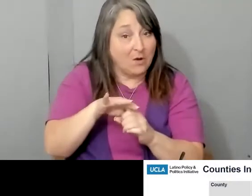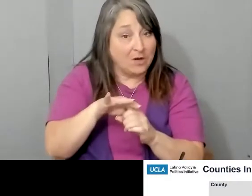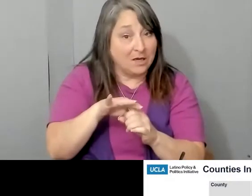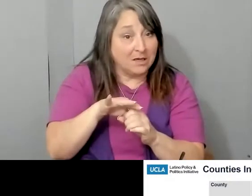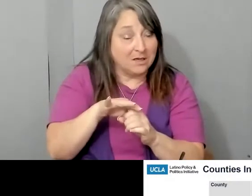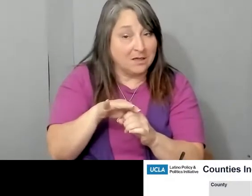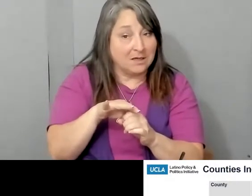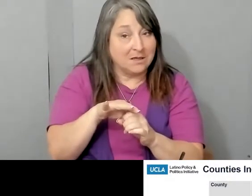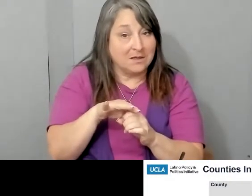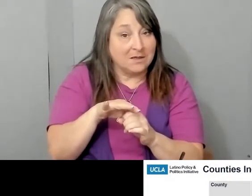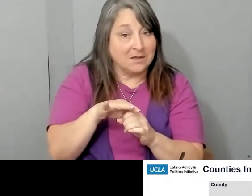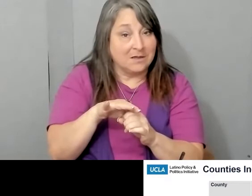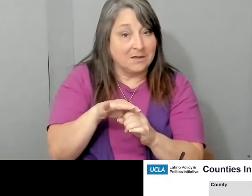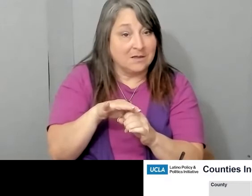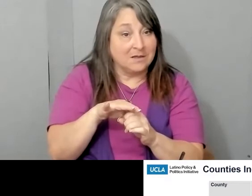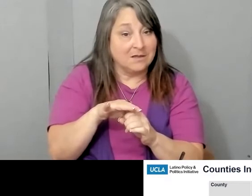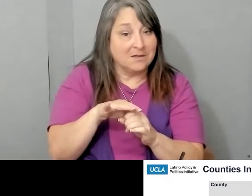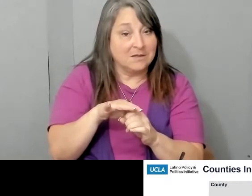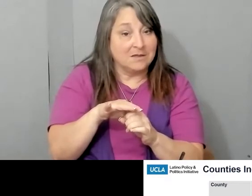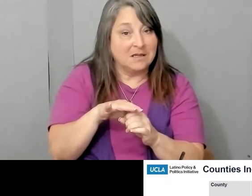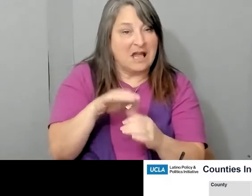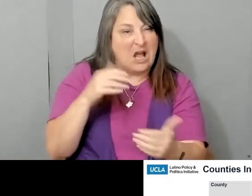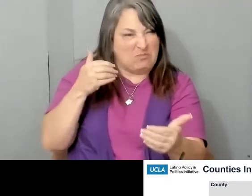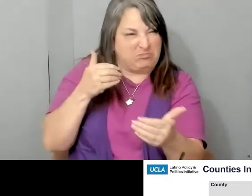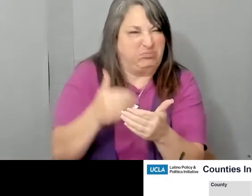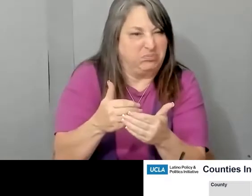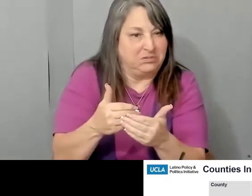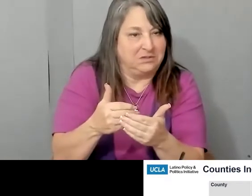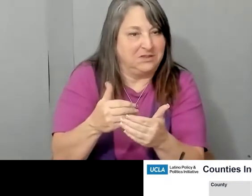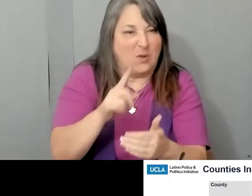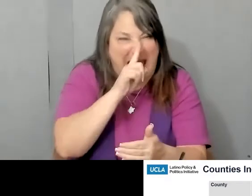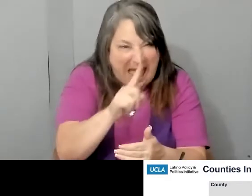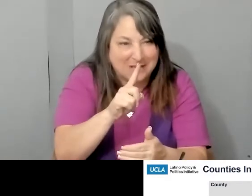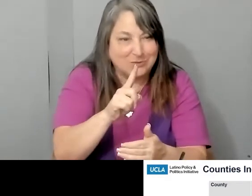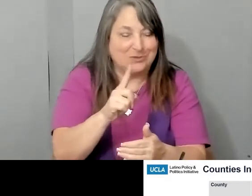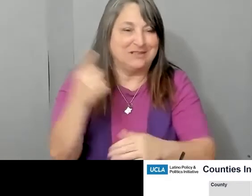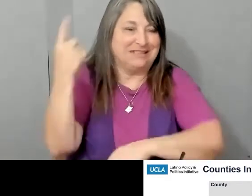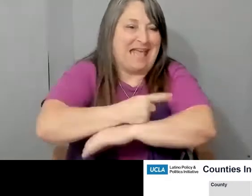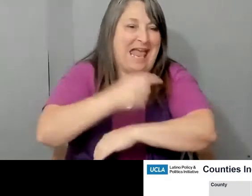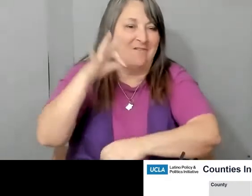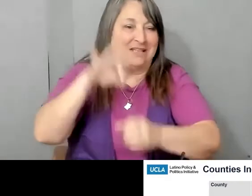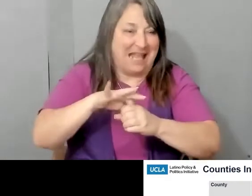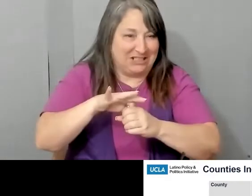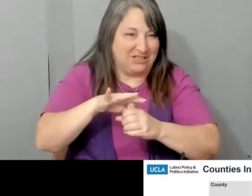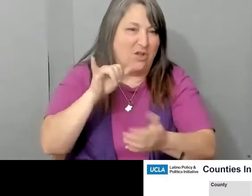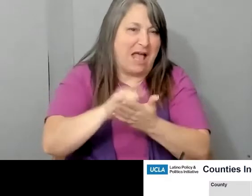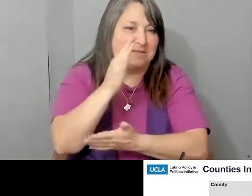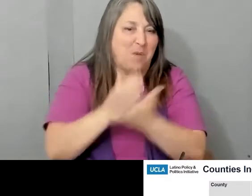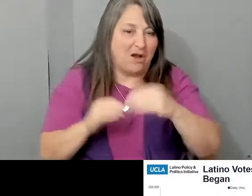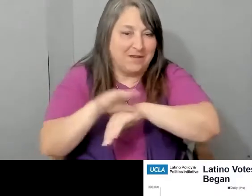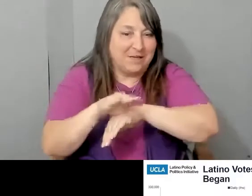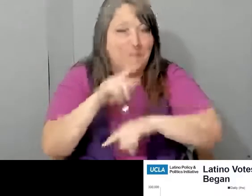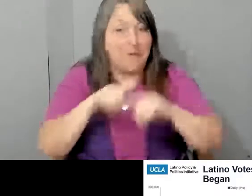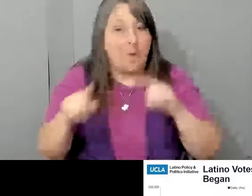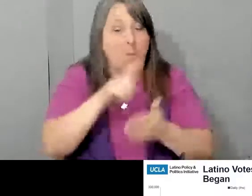here, they vote closer to election day. So this is partially that they're late deciders, but also some of the things that Senator Padilla